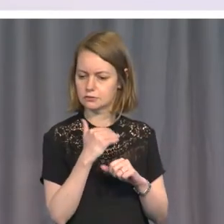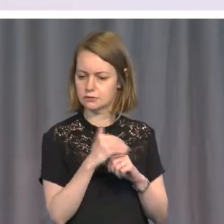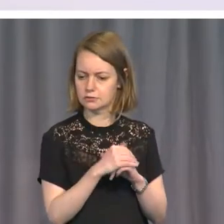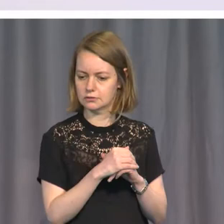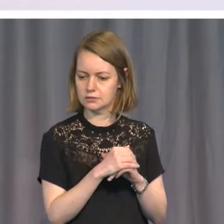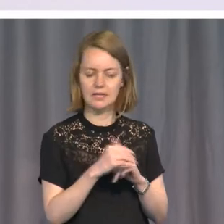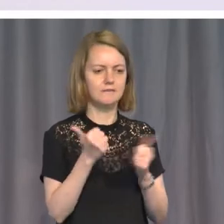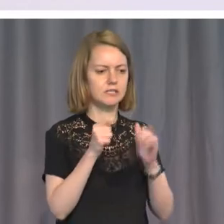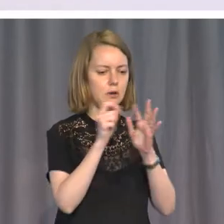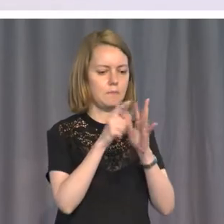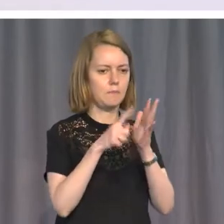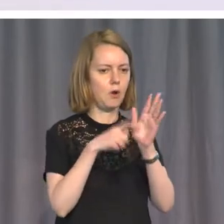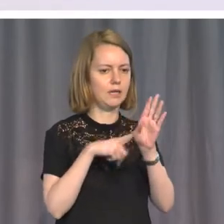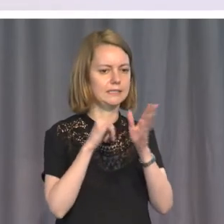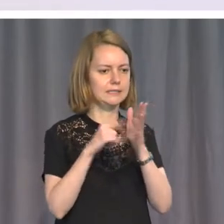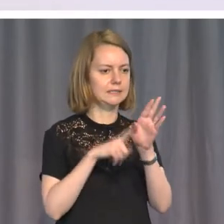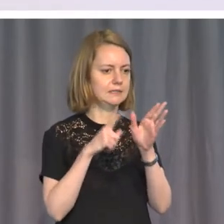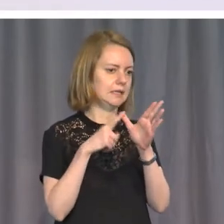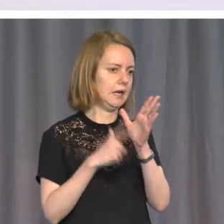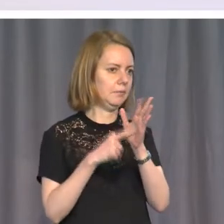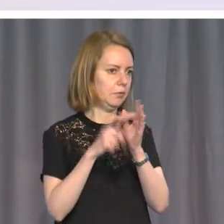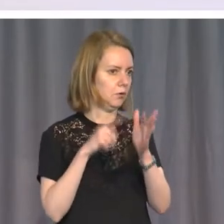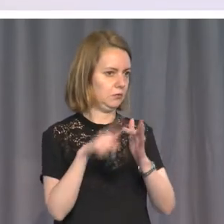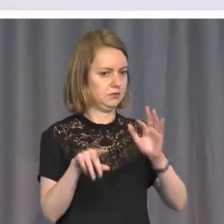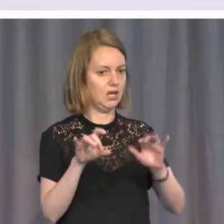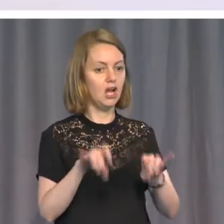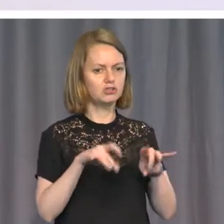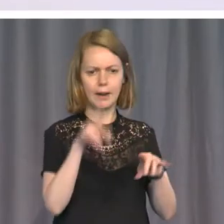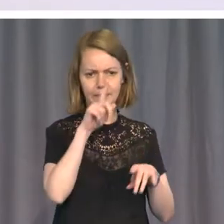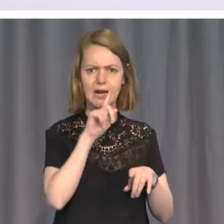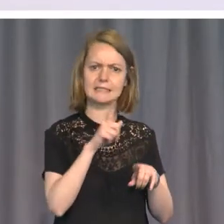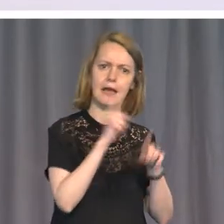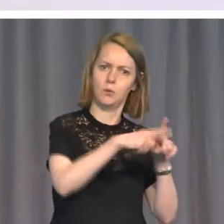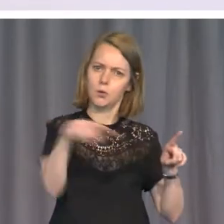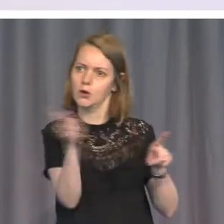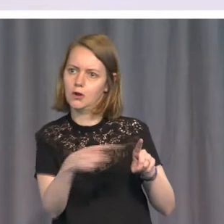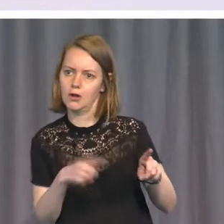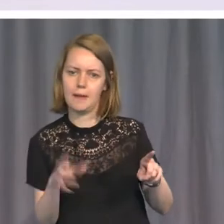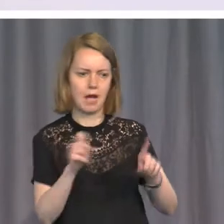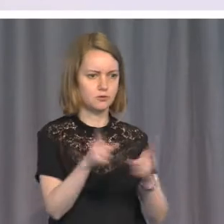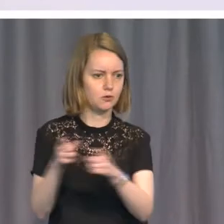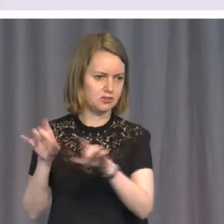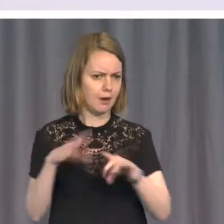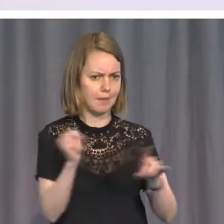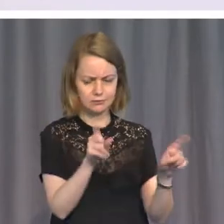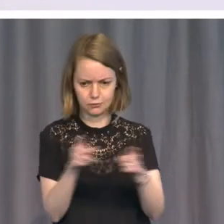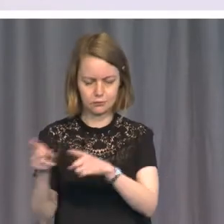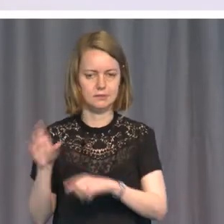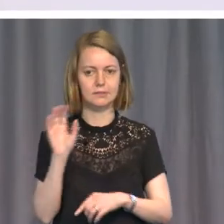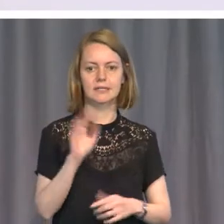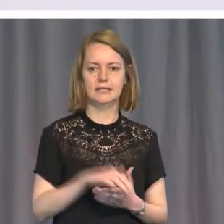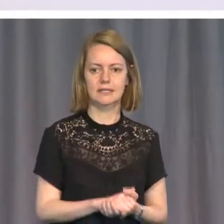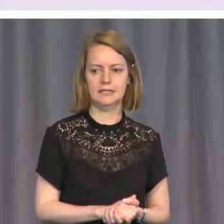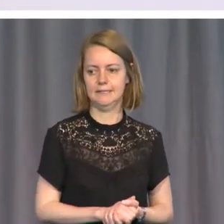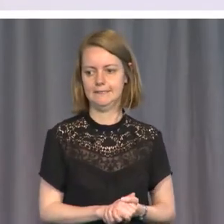polysyllables. It's just too hot in Australia to say all of a long word. But now I'm